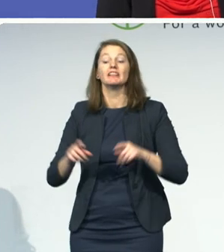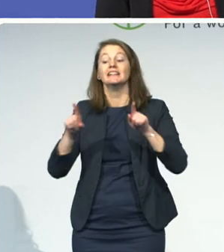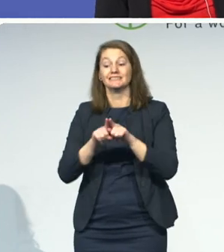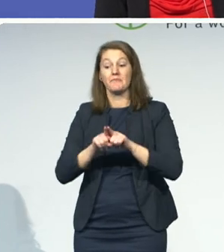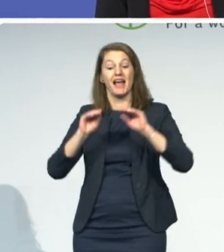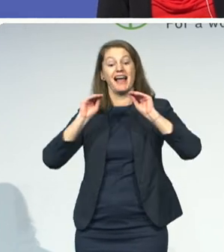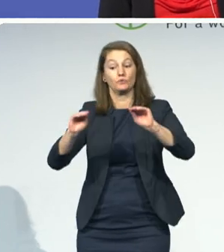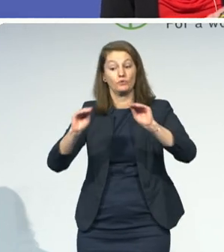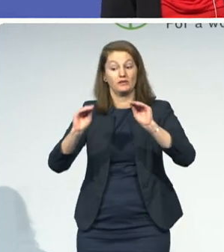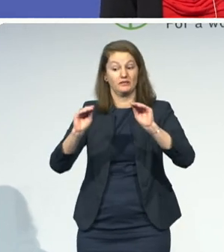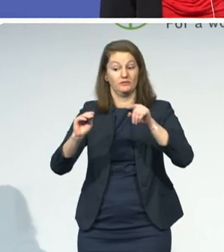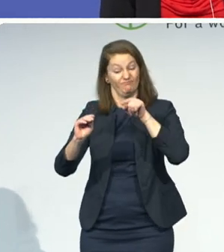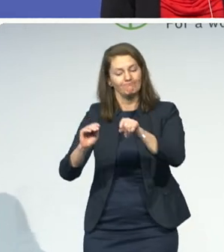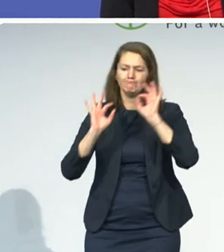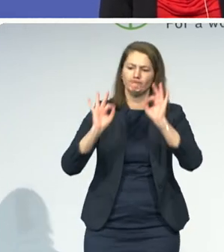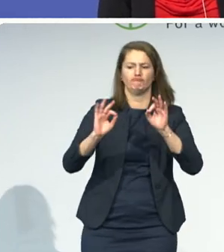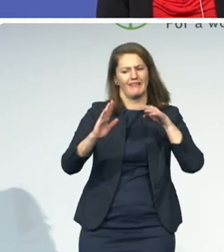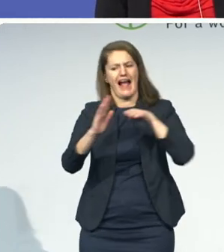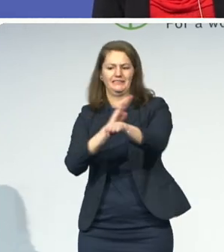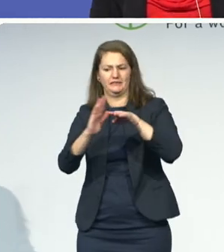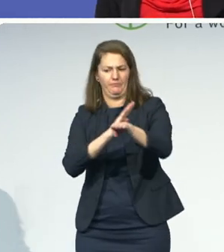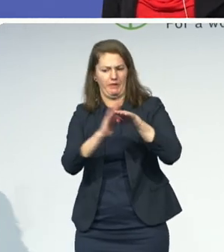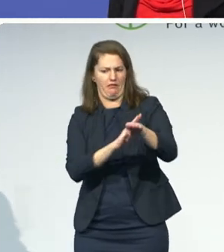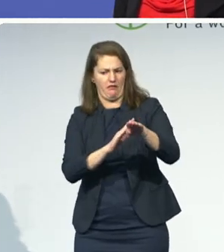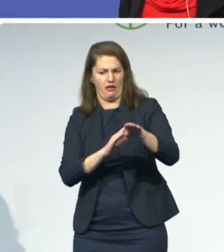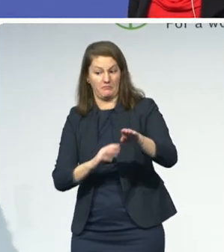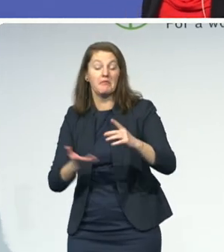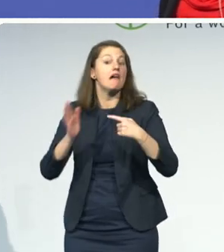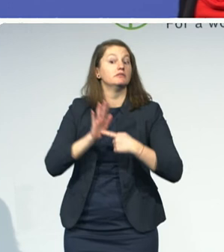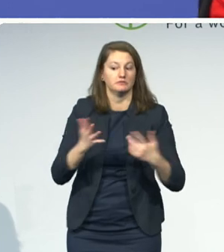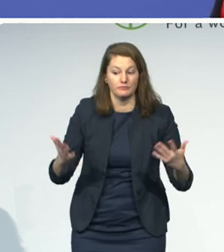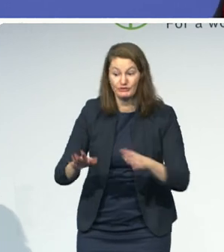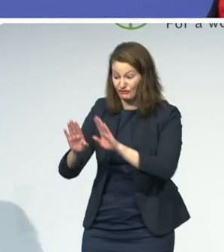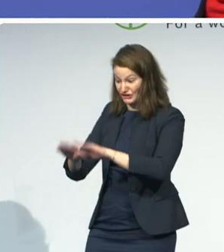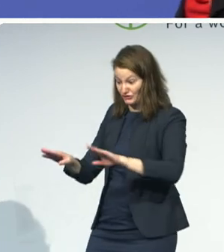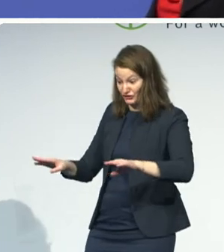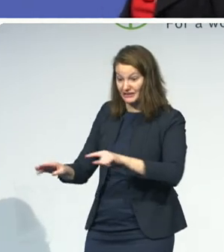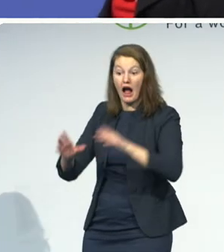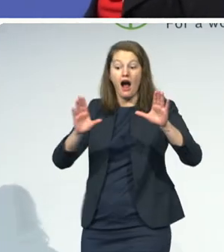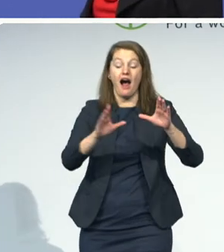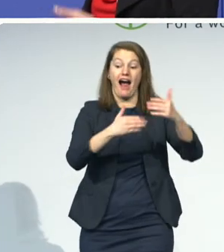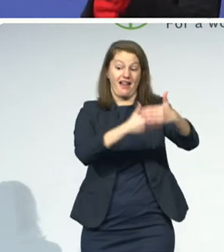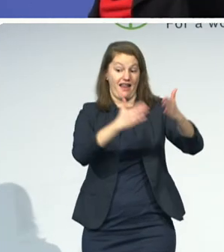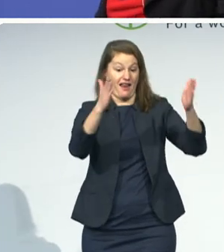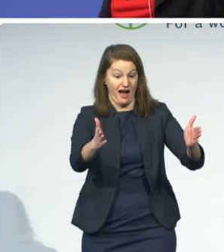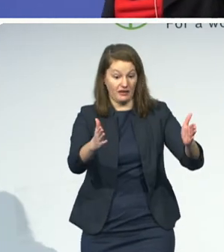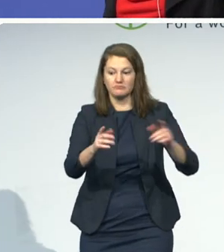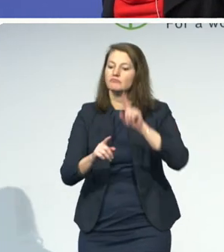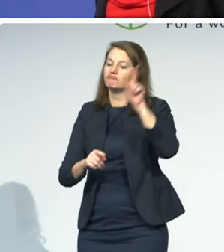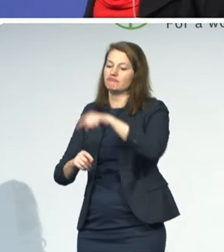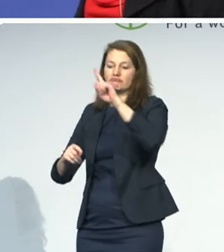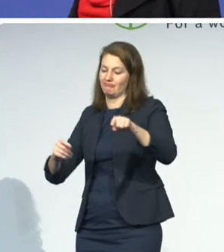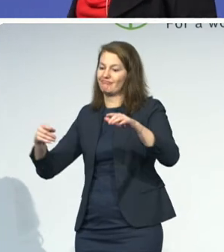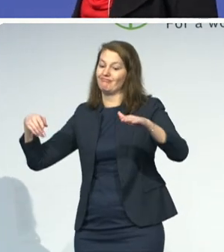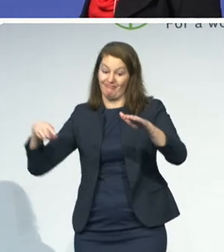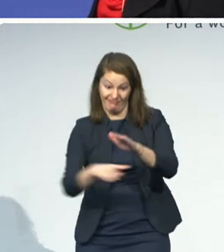in the classroom, they can't use those tools. So, another area of work that is in conjunction with our human rights work